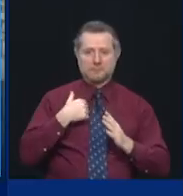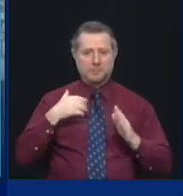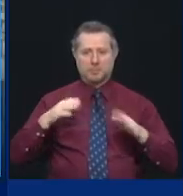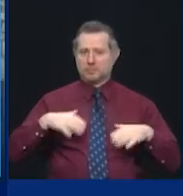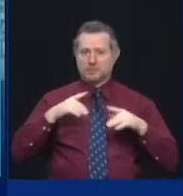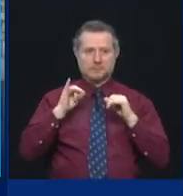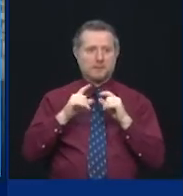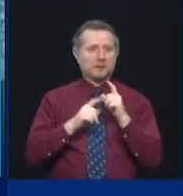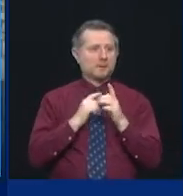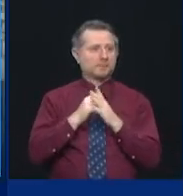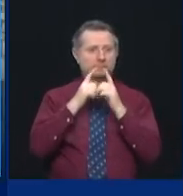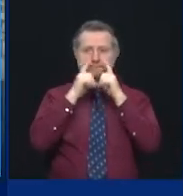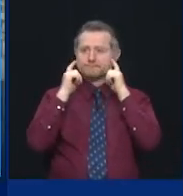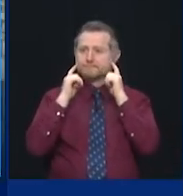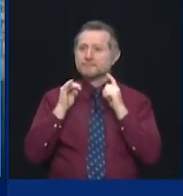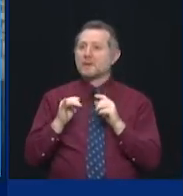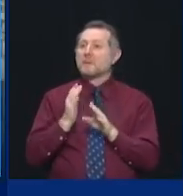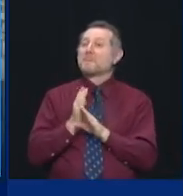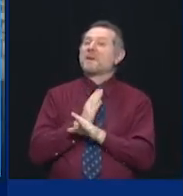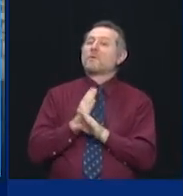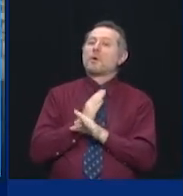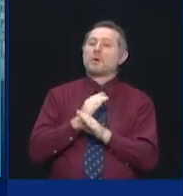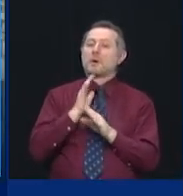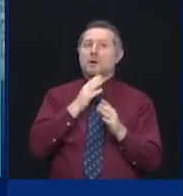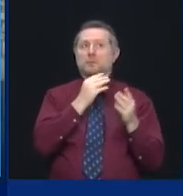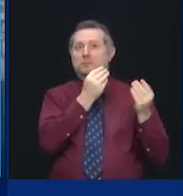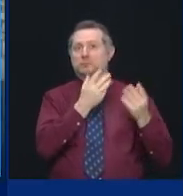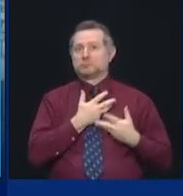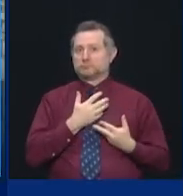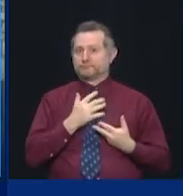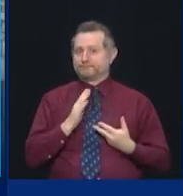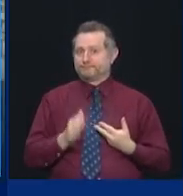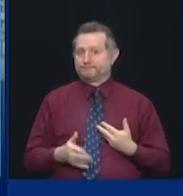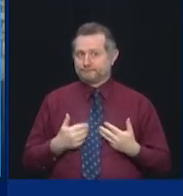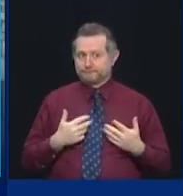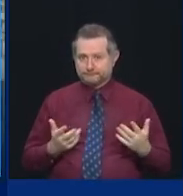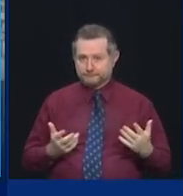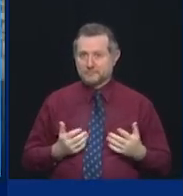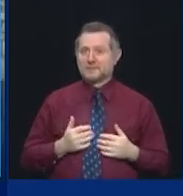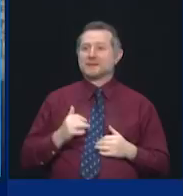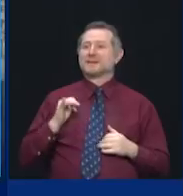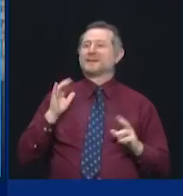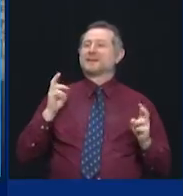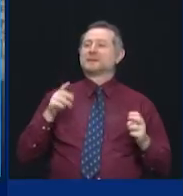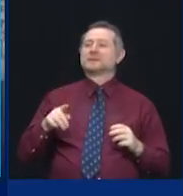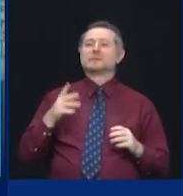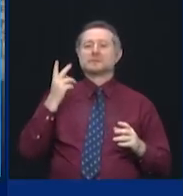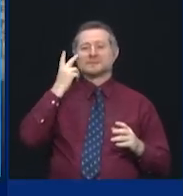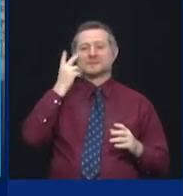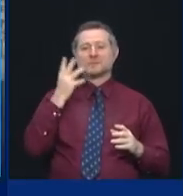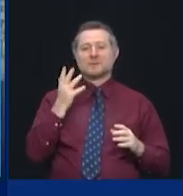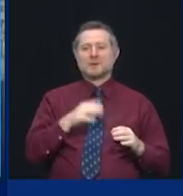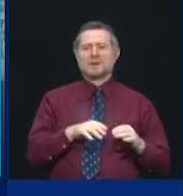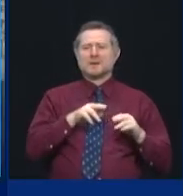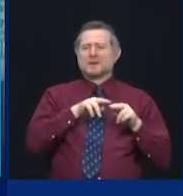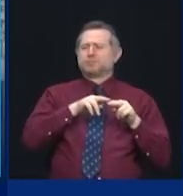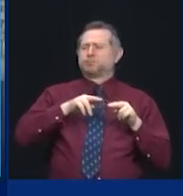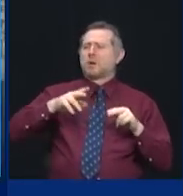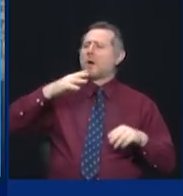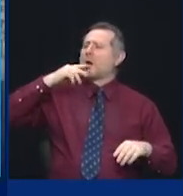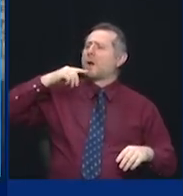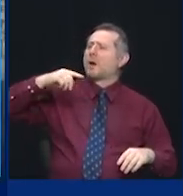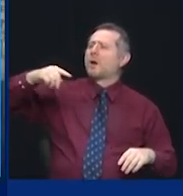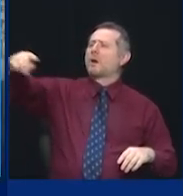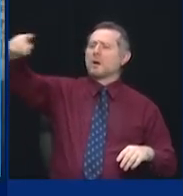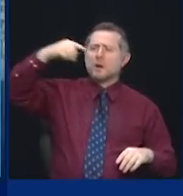before we even knew to wear masks. And all you saw was a sea of cots and military